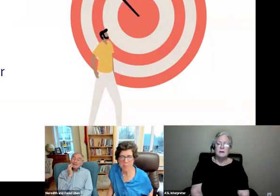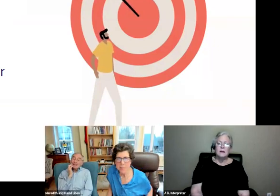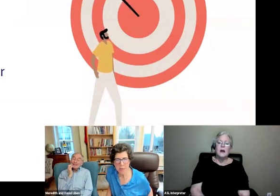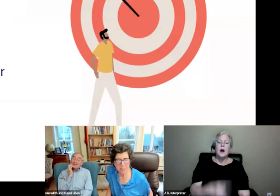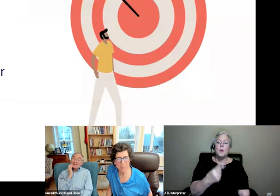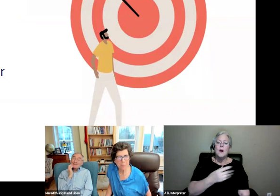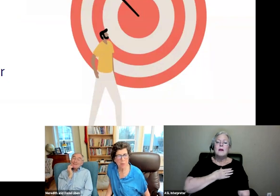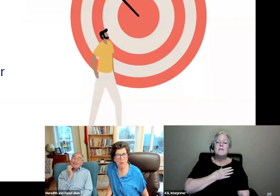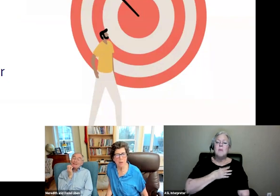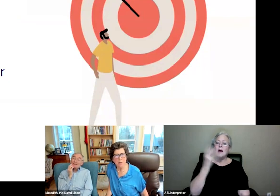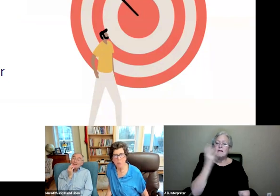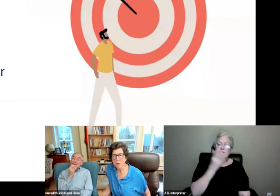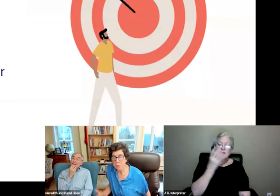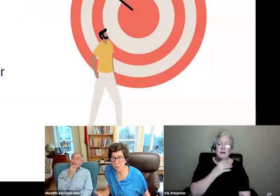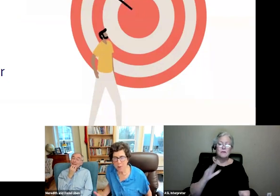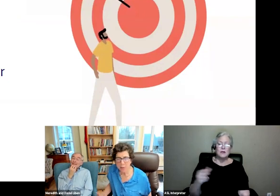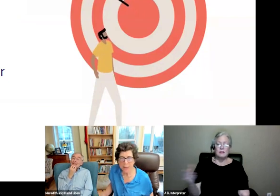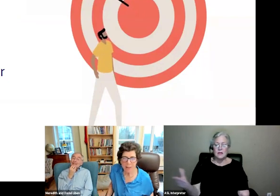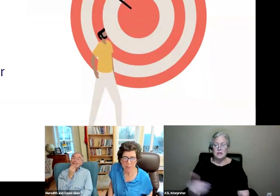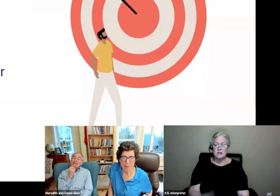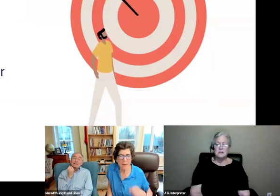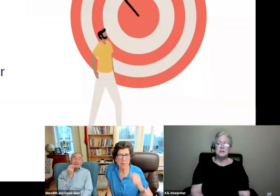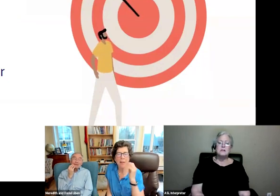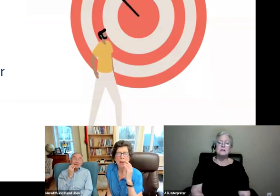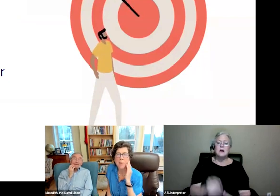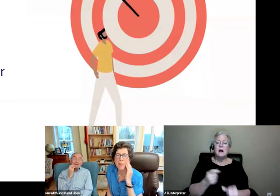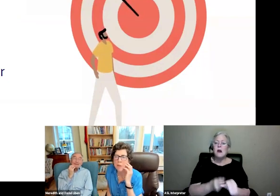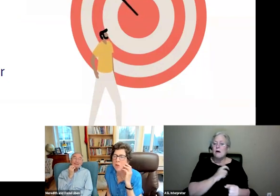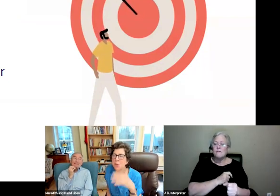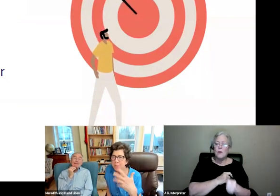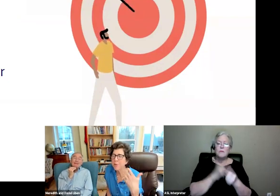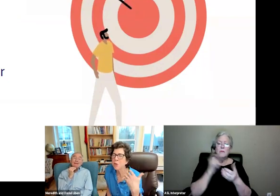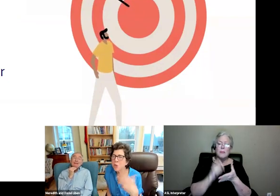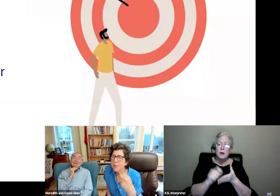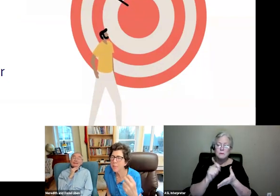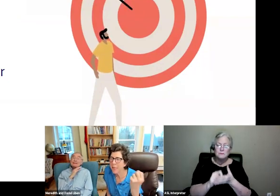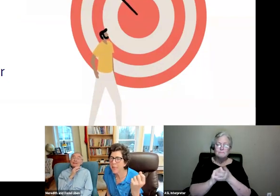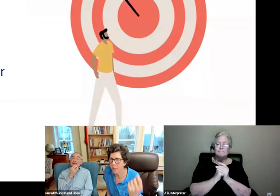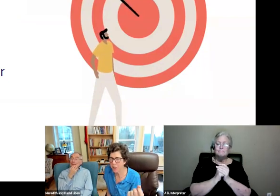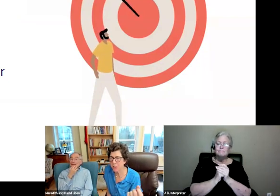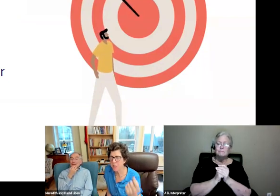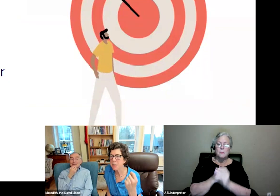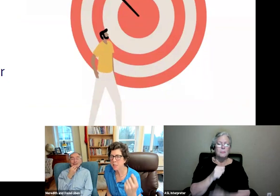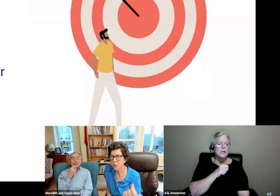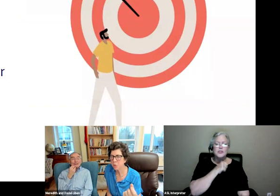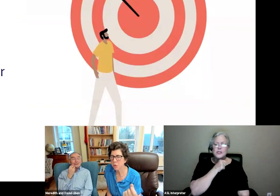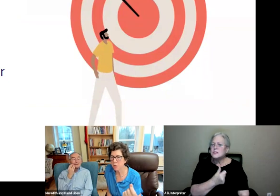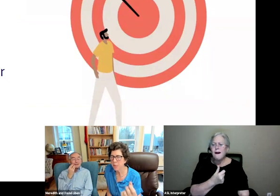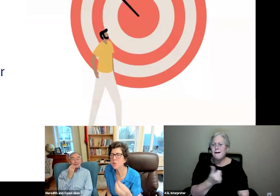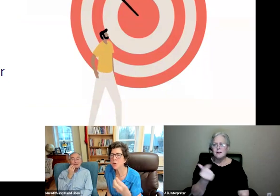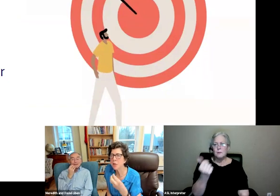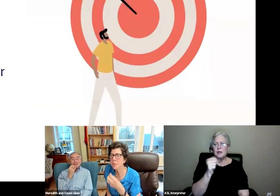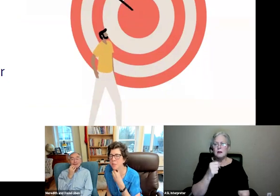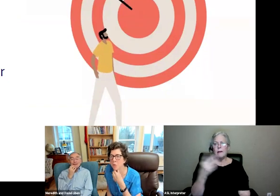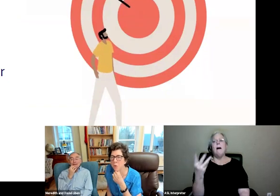mantras, which is from the Writing Collaborative, I didn't make it up, but there shouldn't be any gotchas in school.